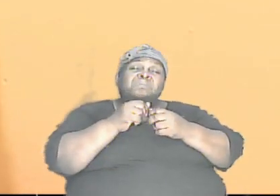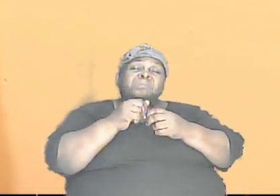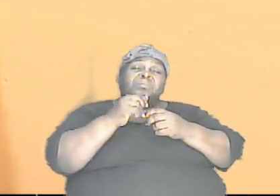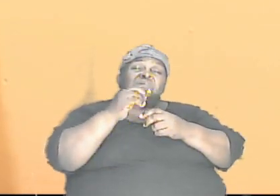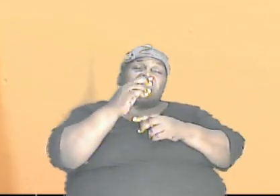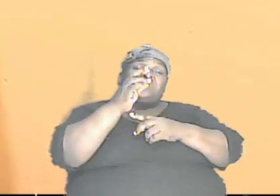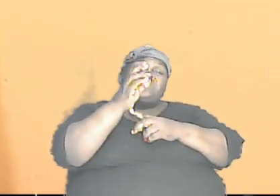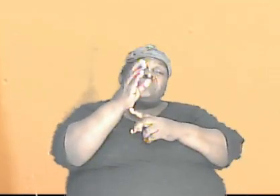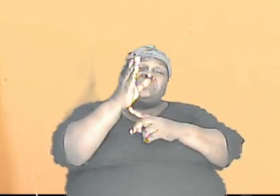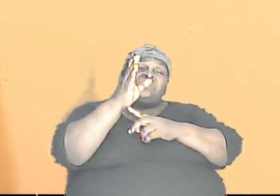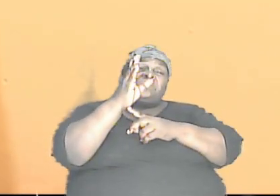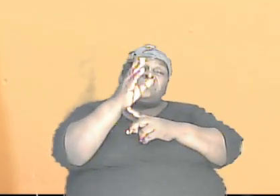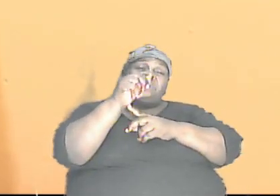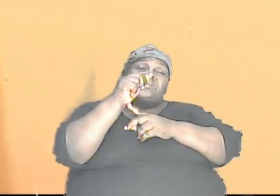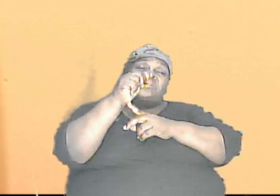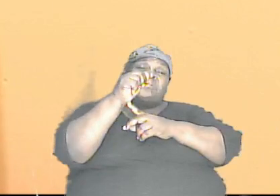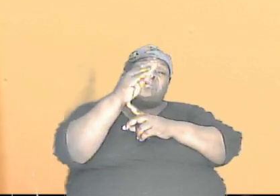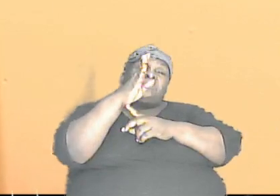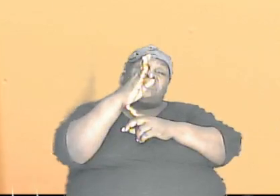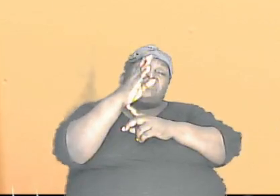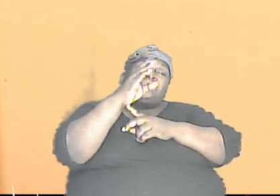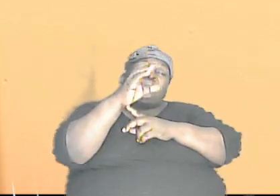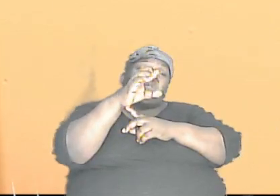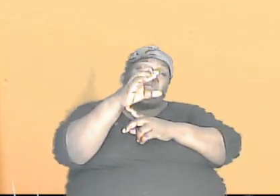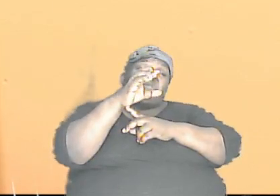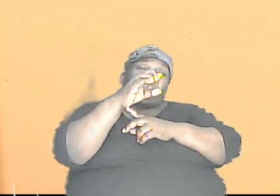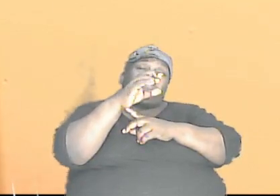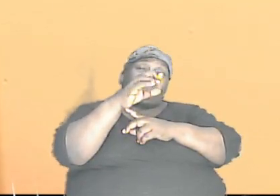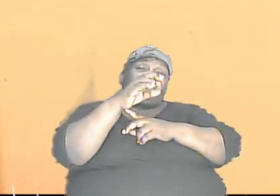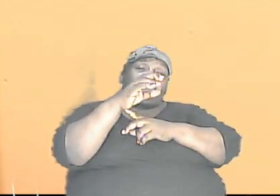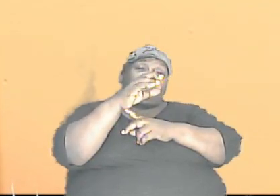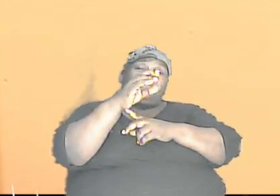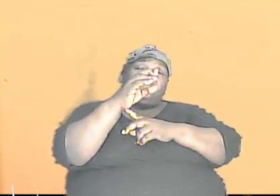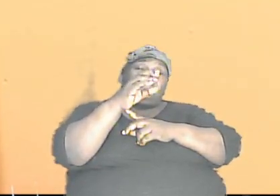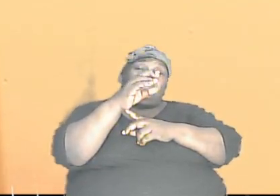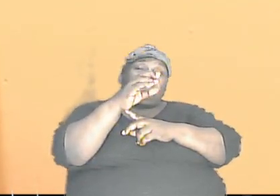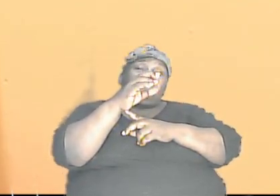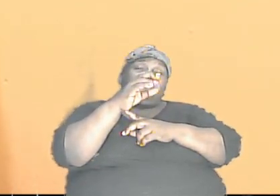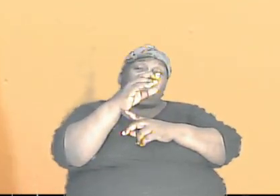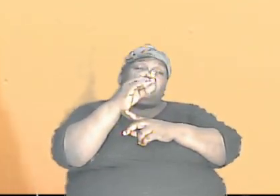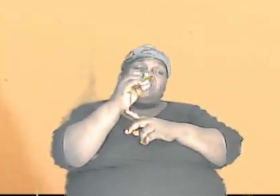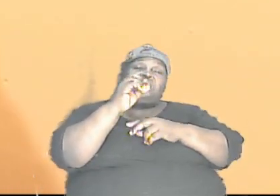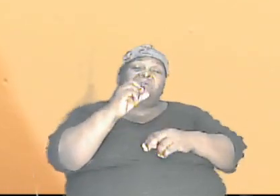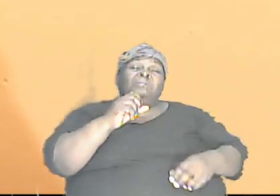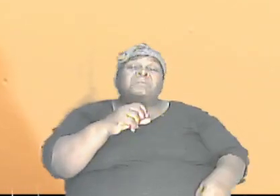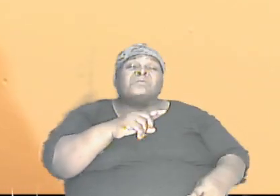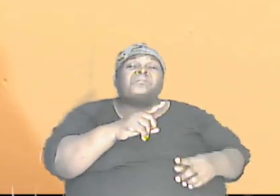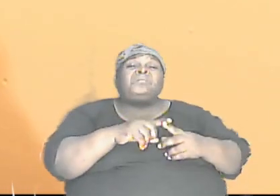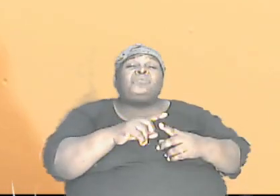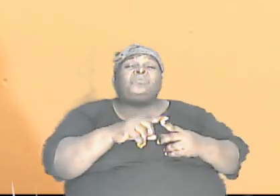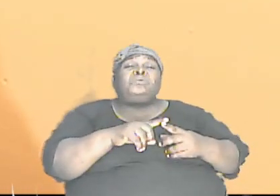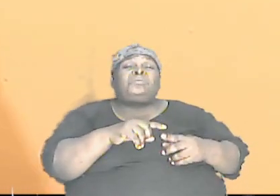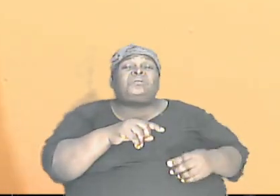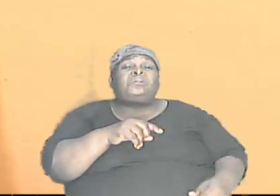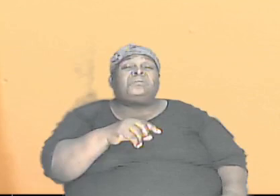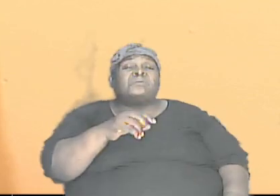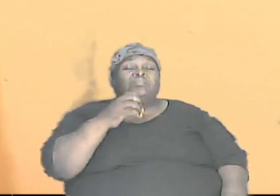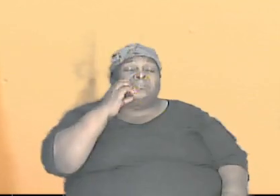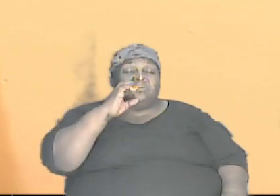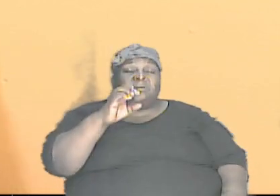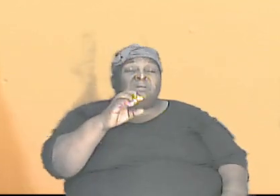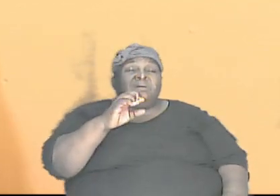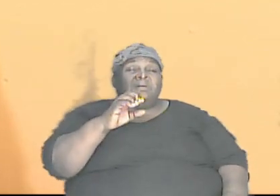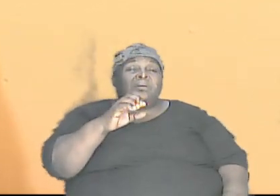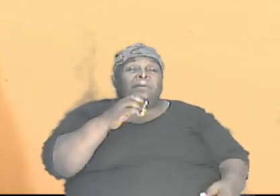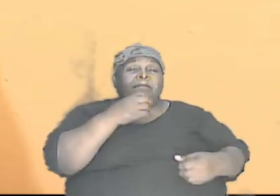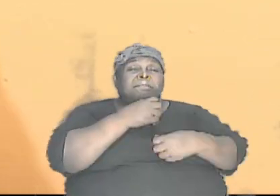B and the common B gene, the capital C and the common C gene, when she mates